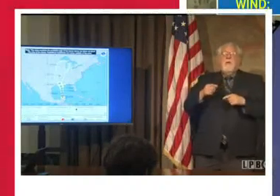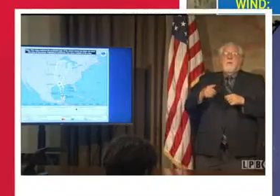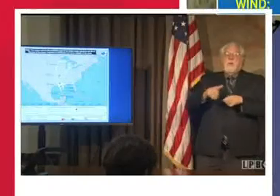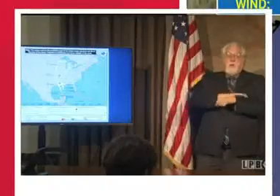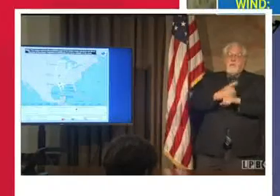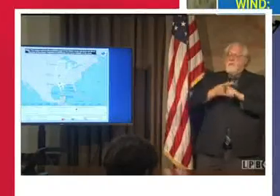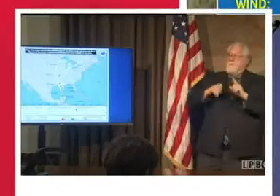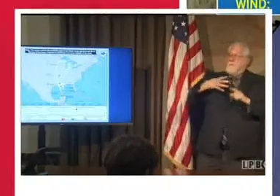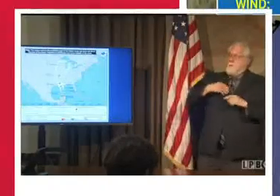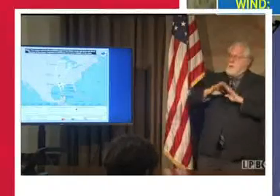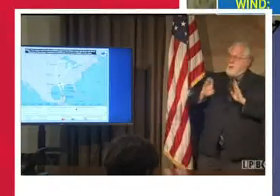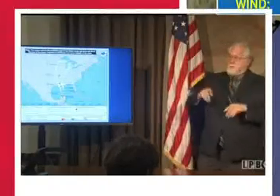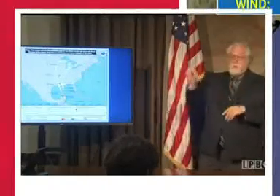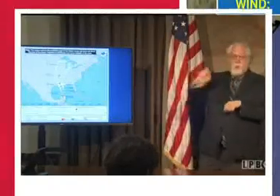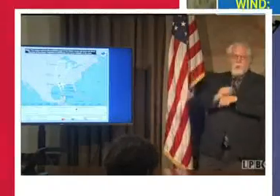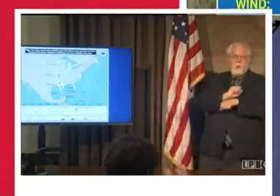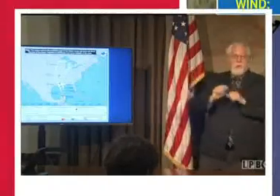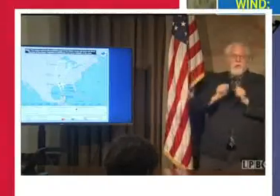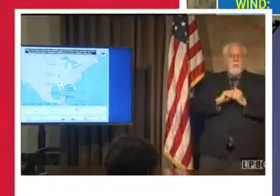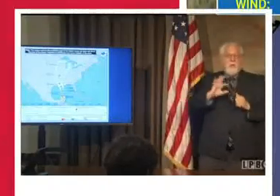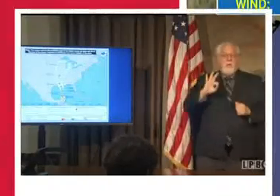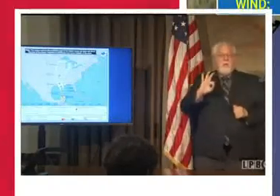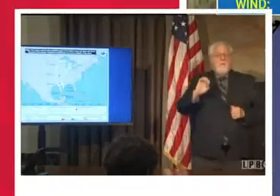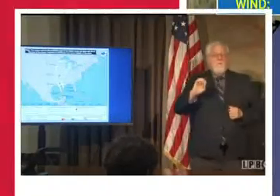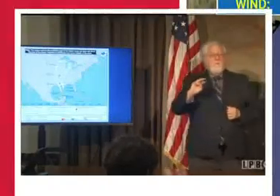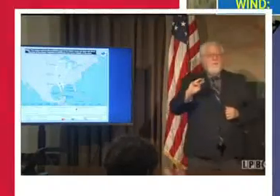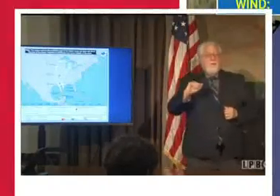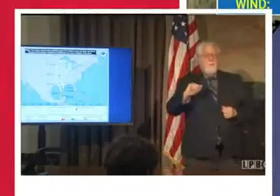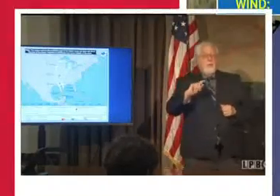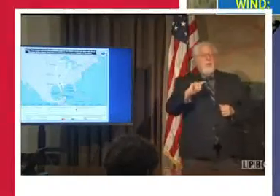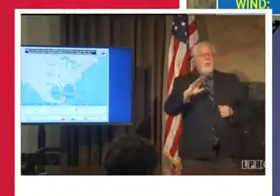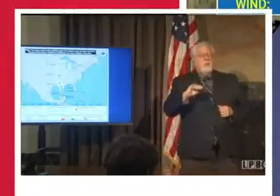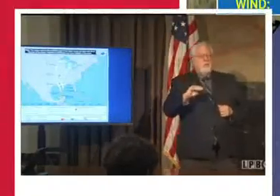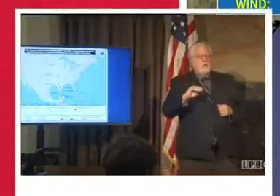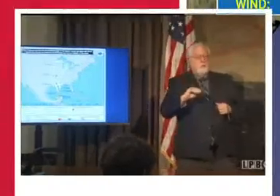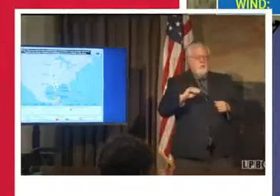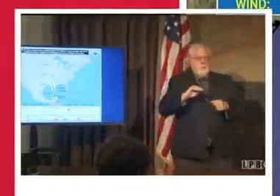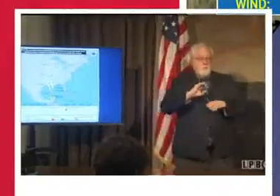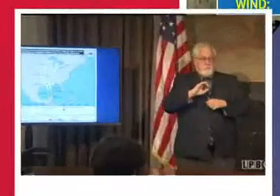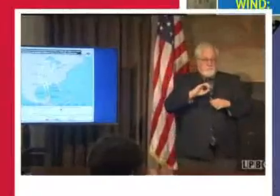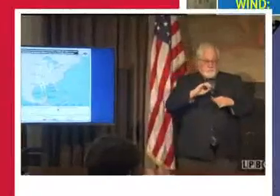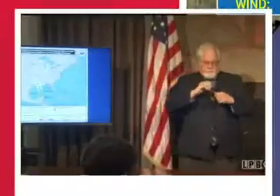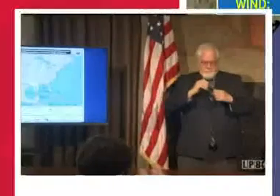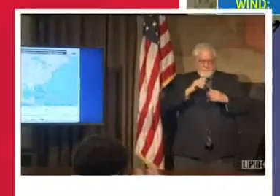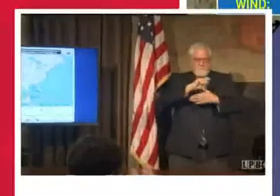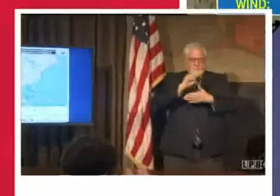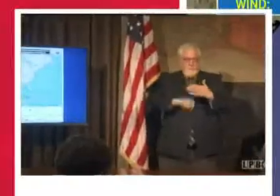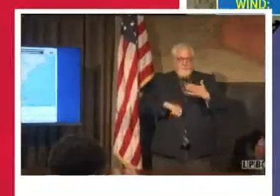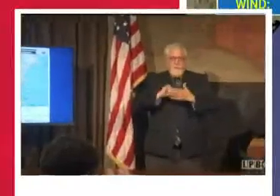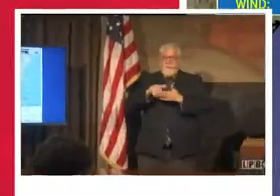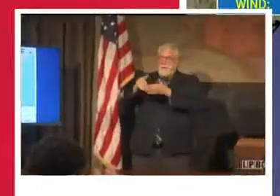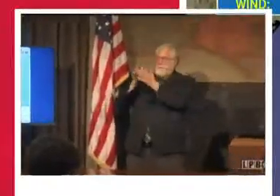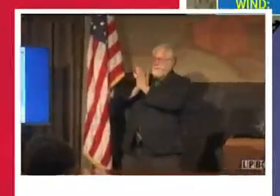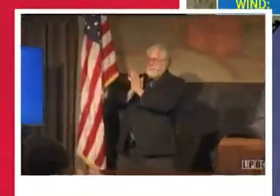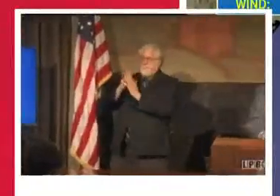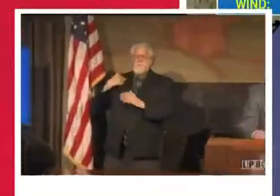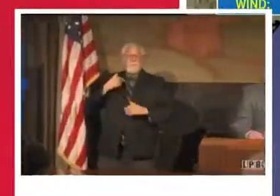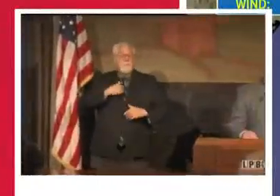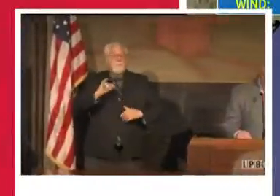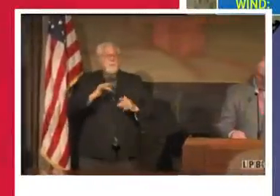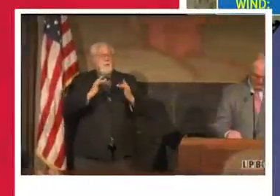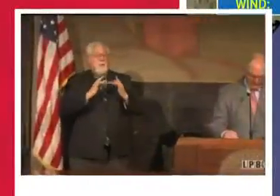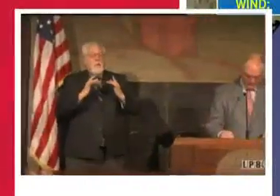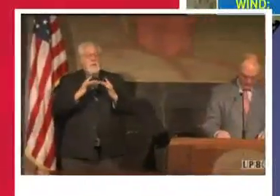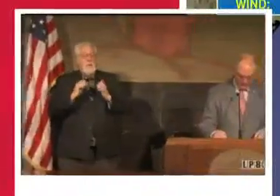We are working with FEMA in order to fashion that request. We've also been in contact with